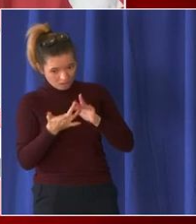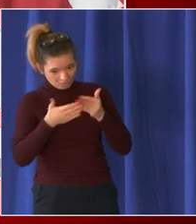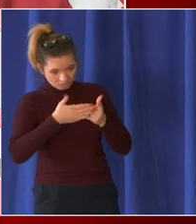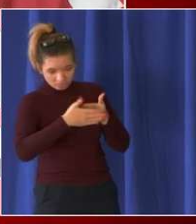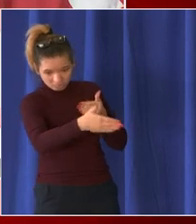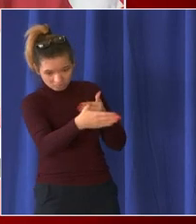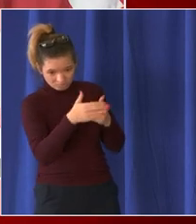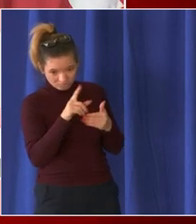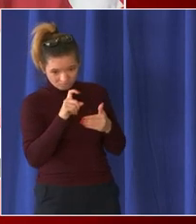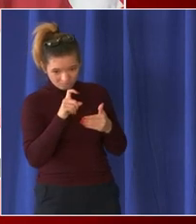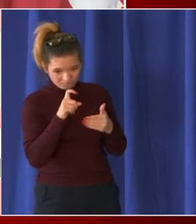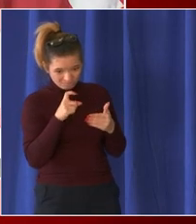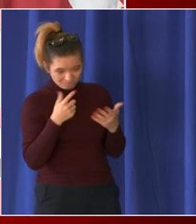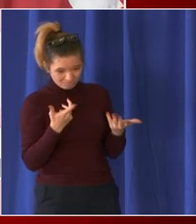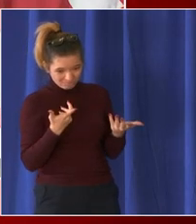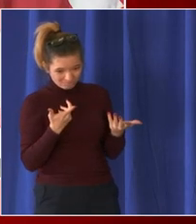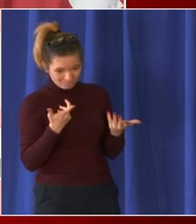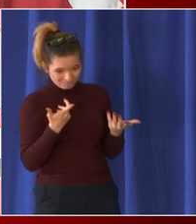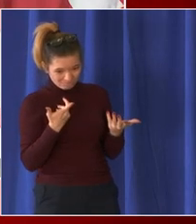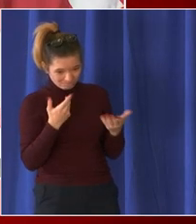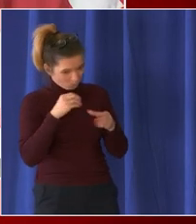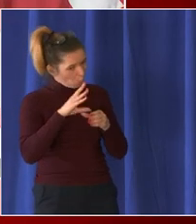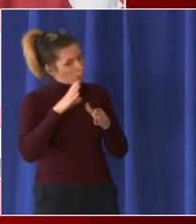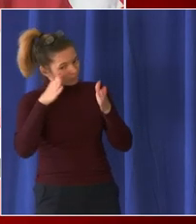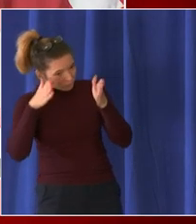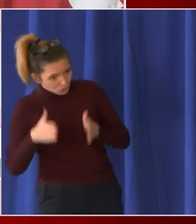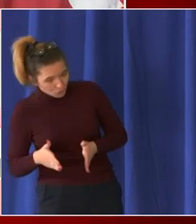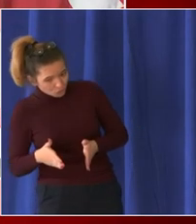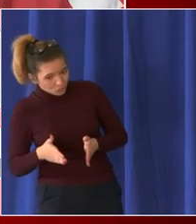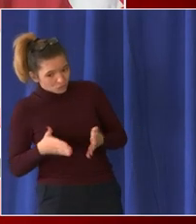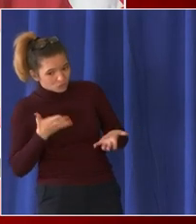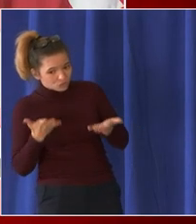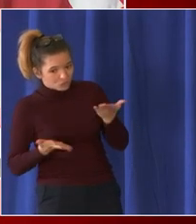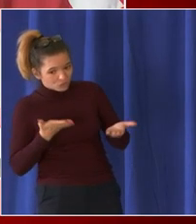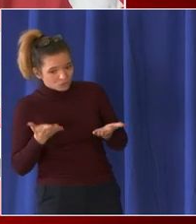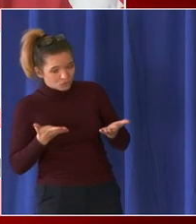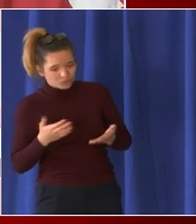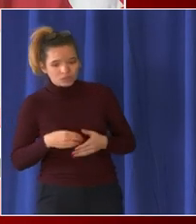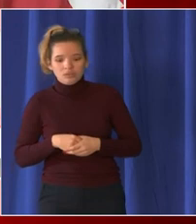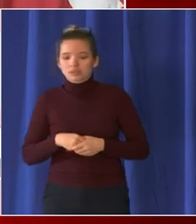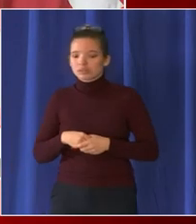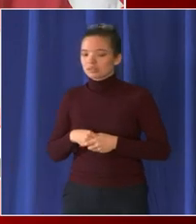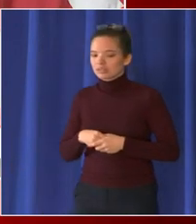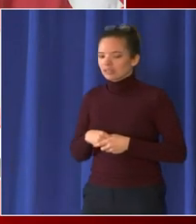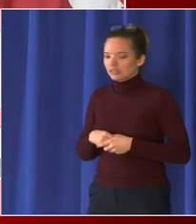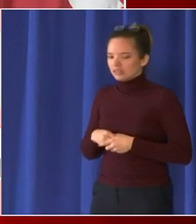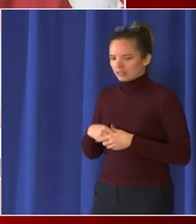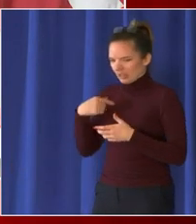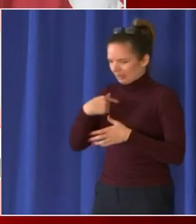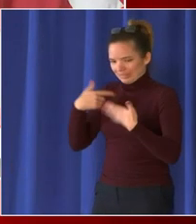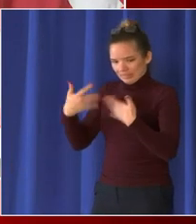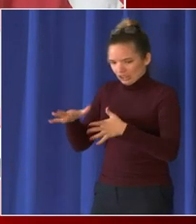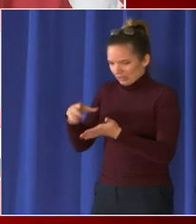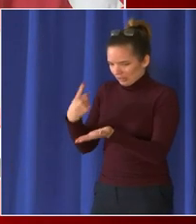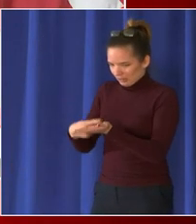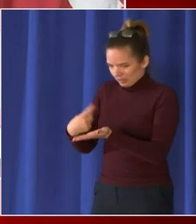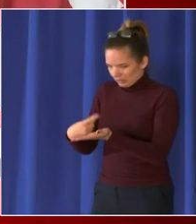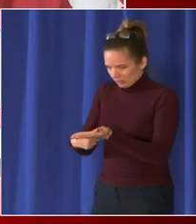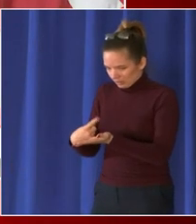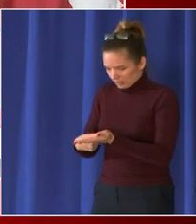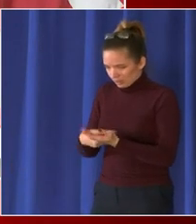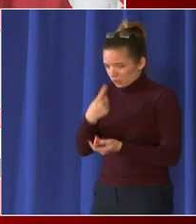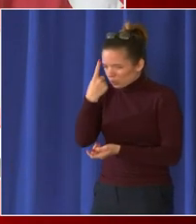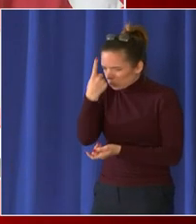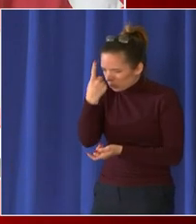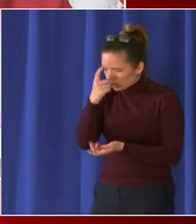we have um we have put like all of that information out already we had one school um who